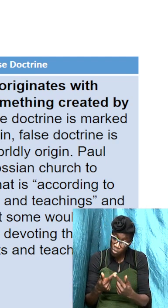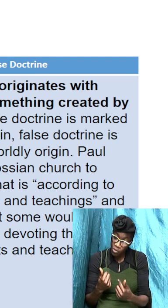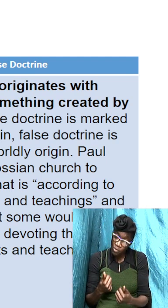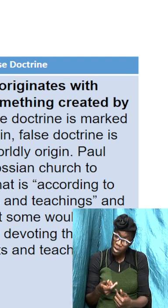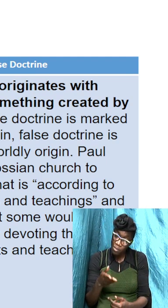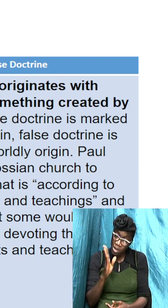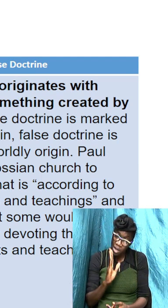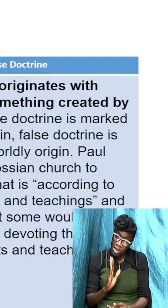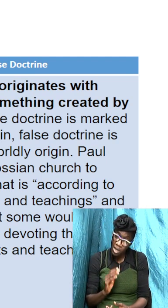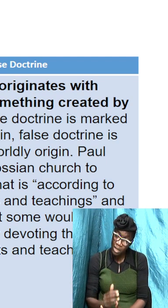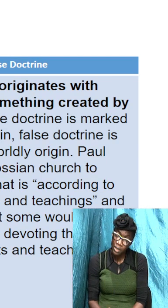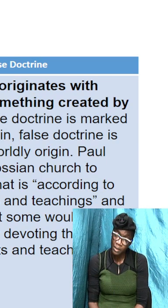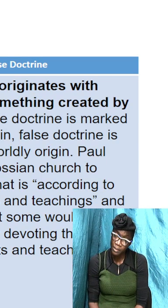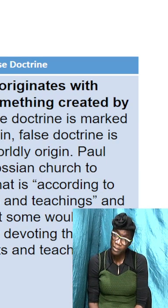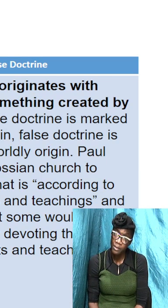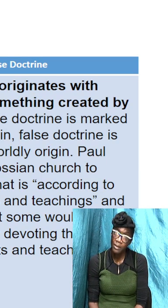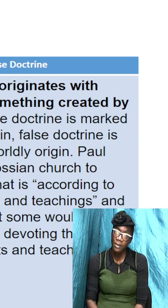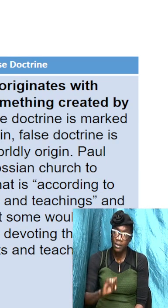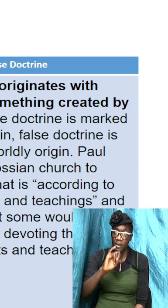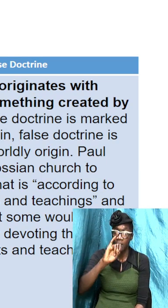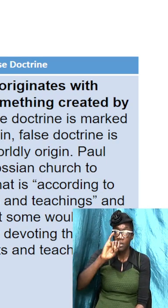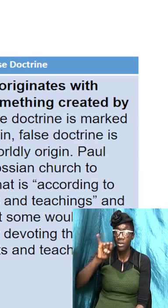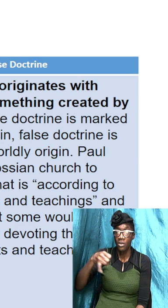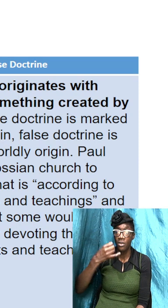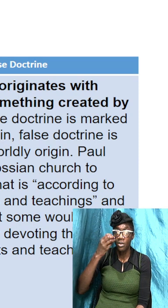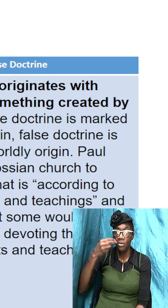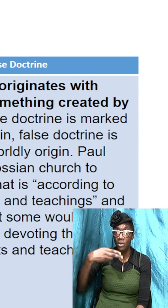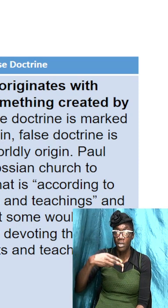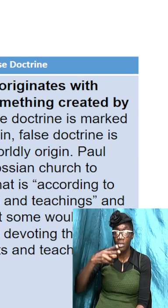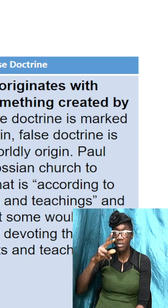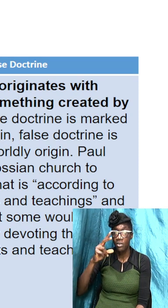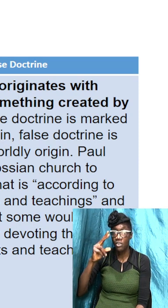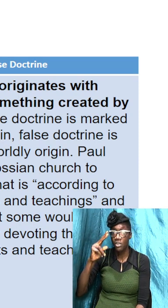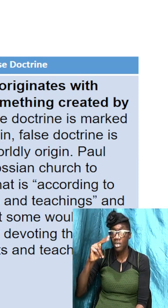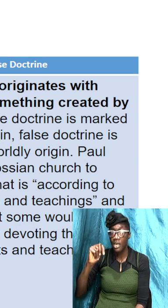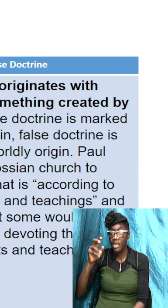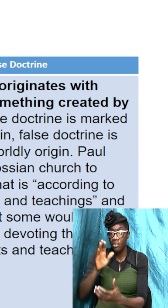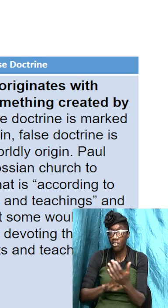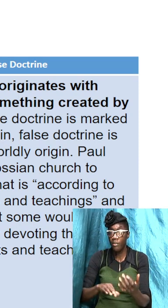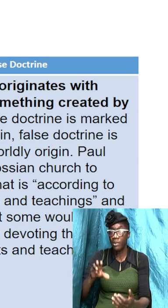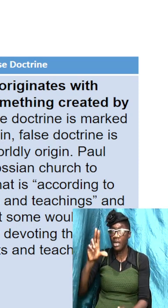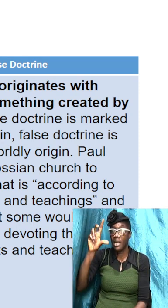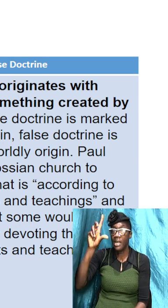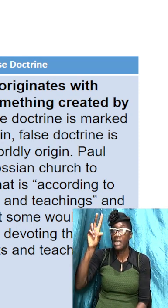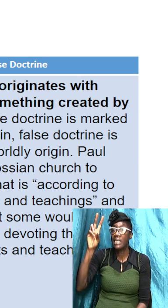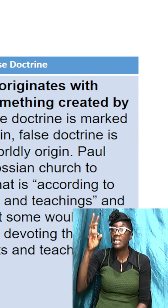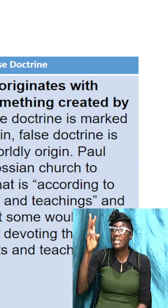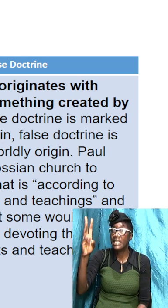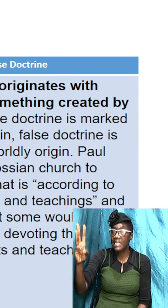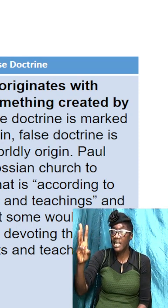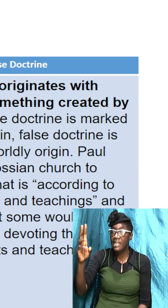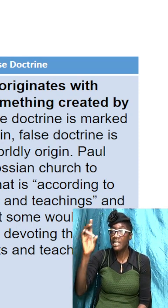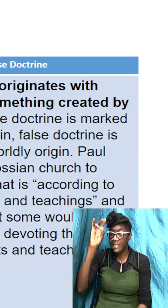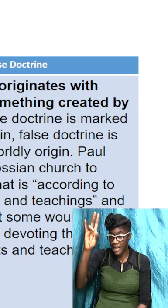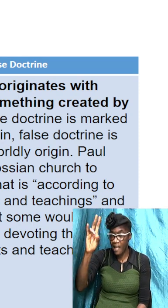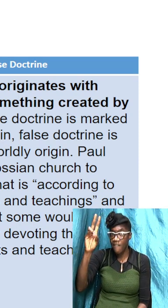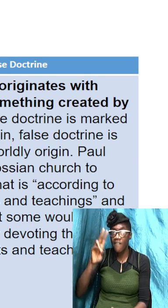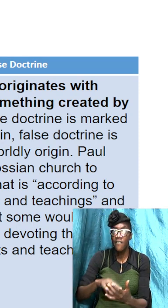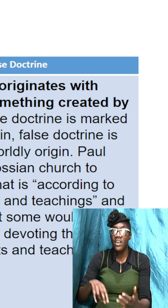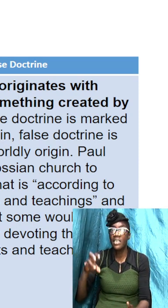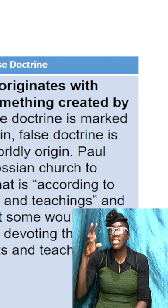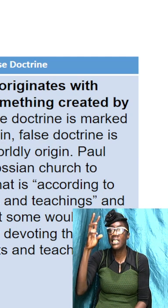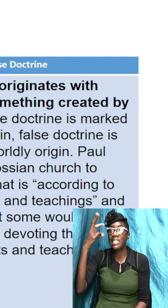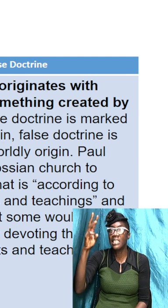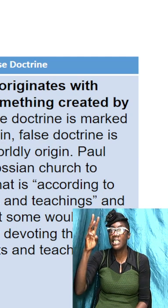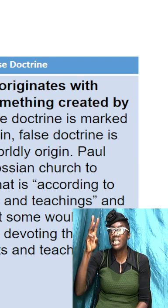St. John 7 16 even Jesus was clear